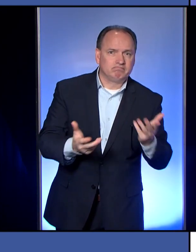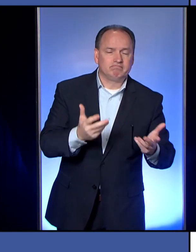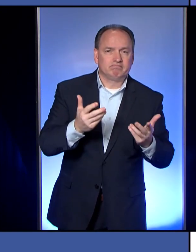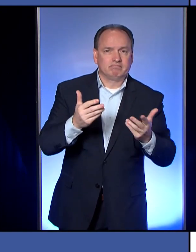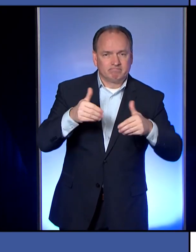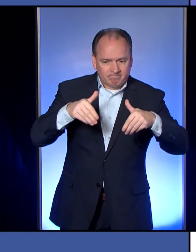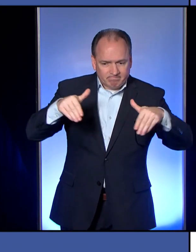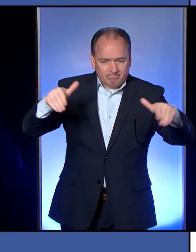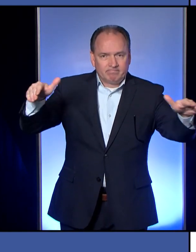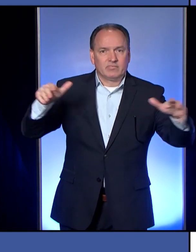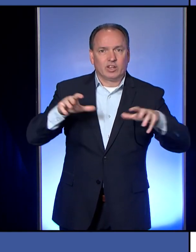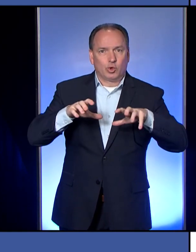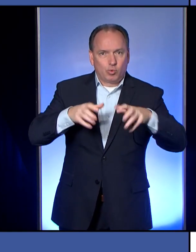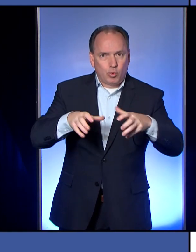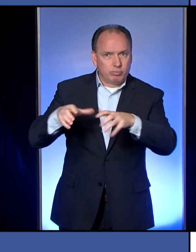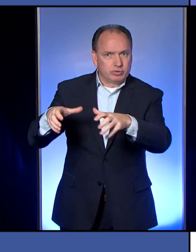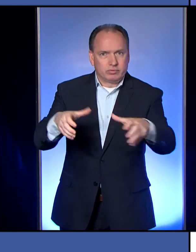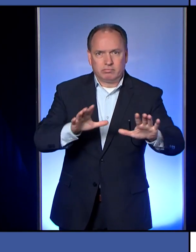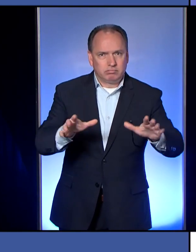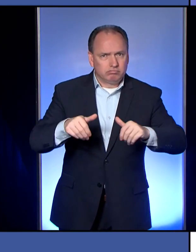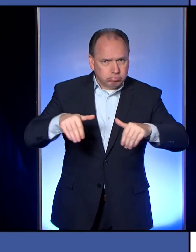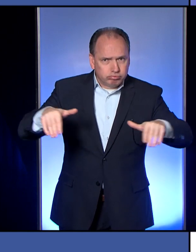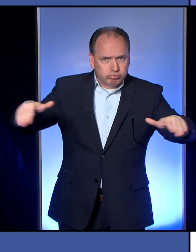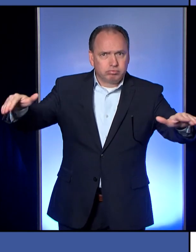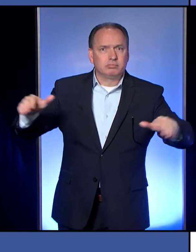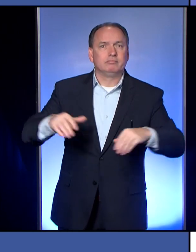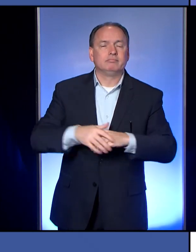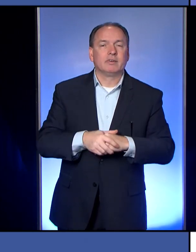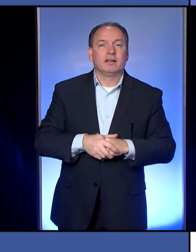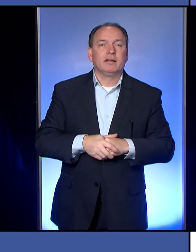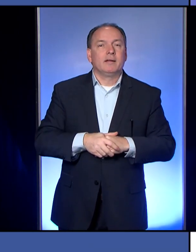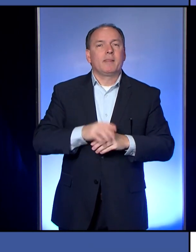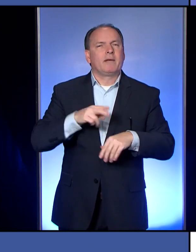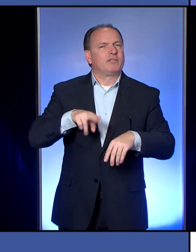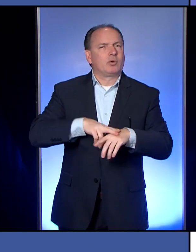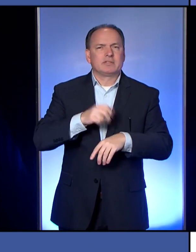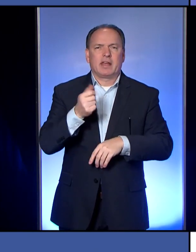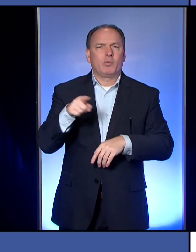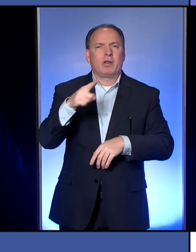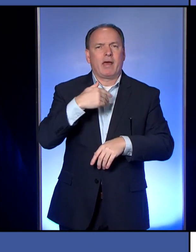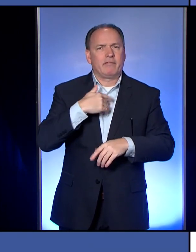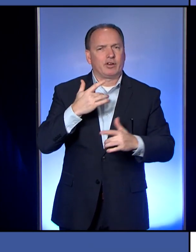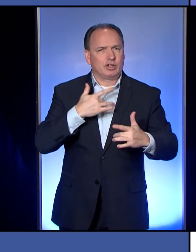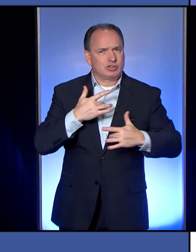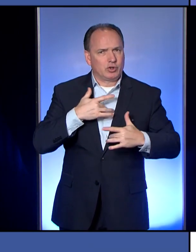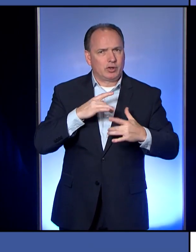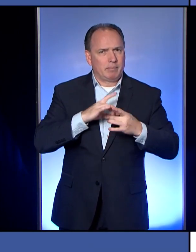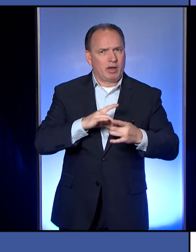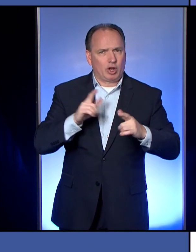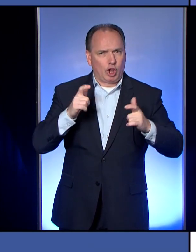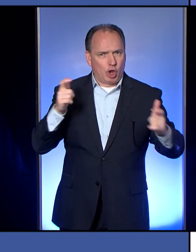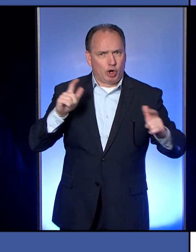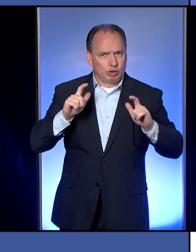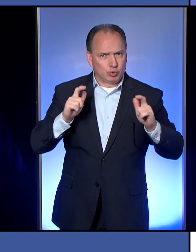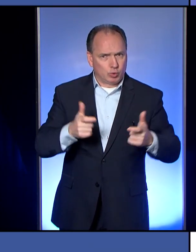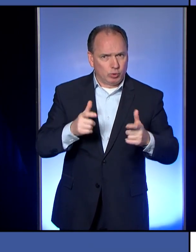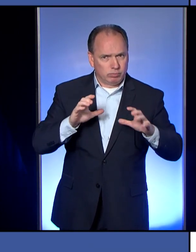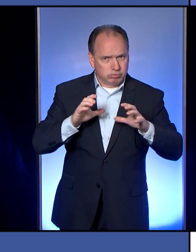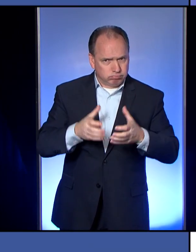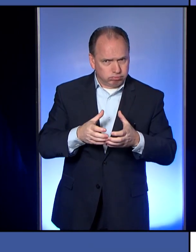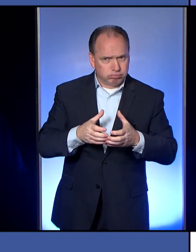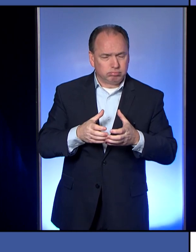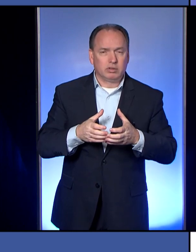disperse crowds if they are, you know, coming together. And of course, anyone who has a concern about a large group gathering or any